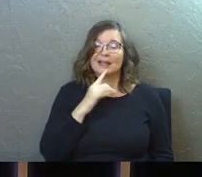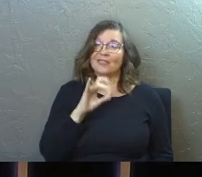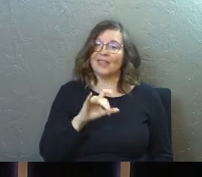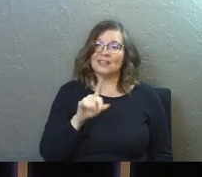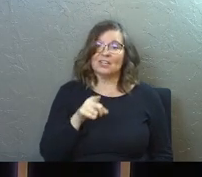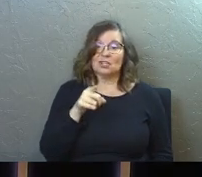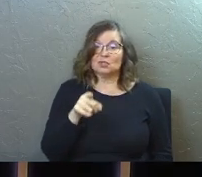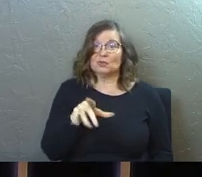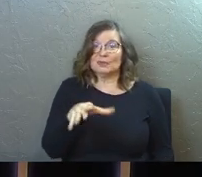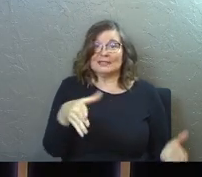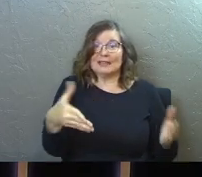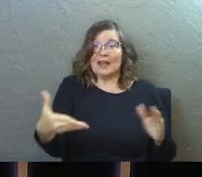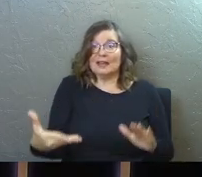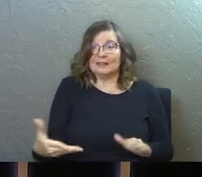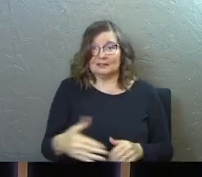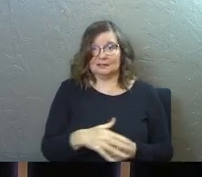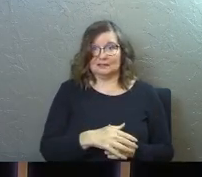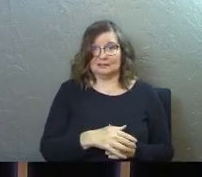that's just you dying.